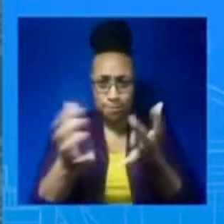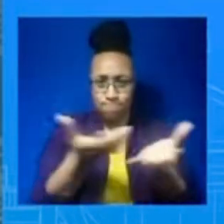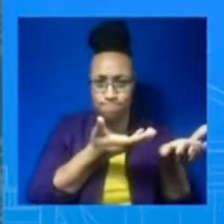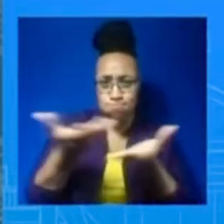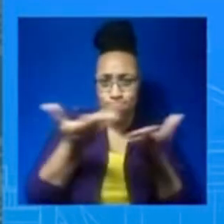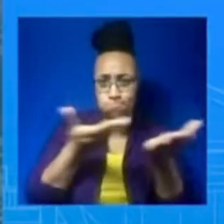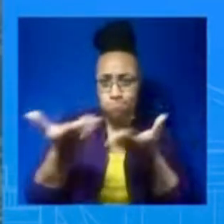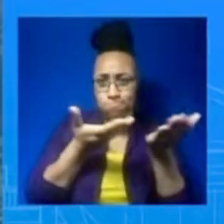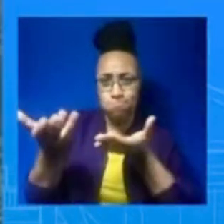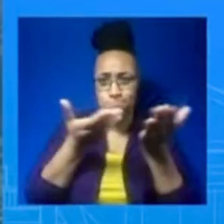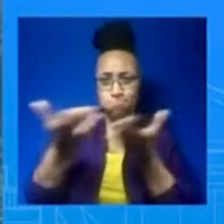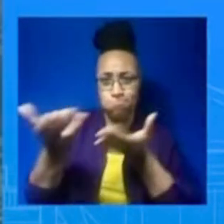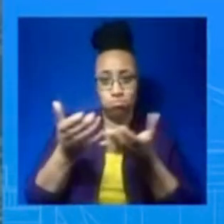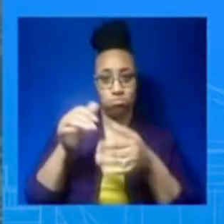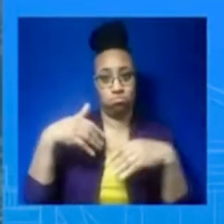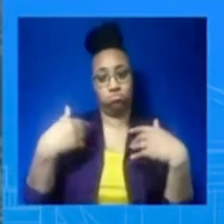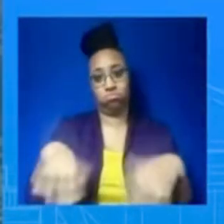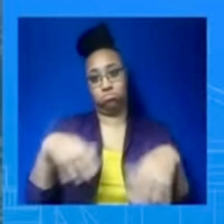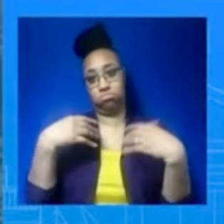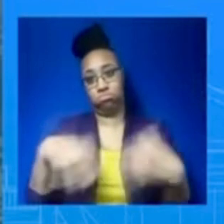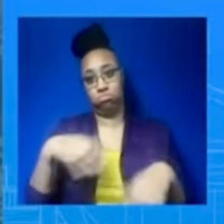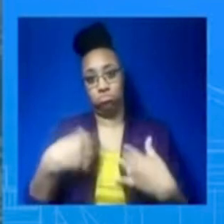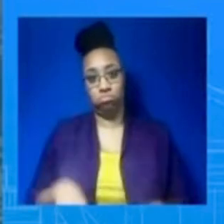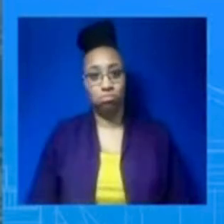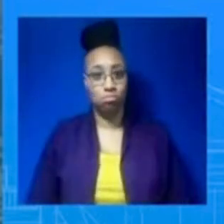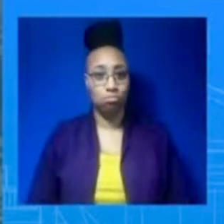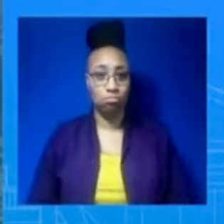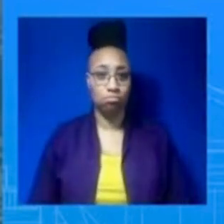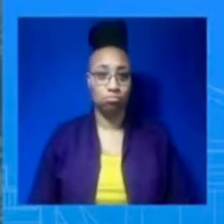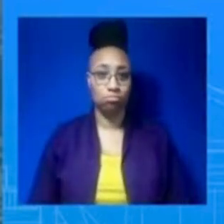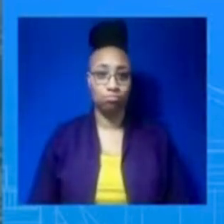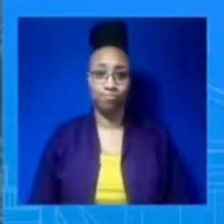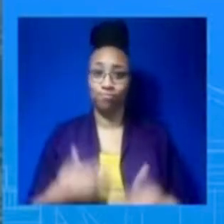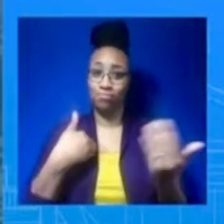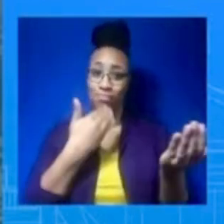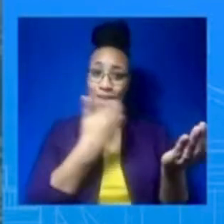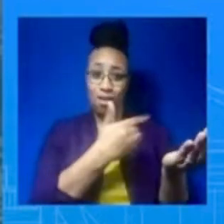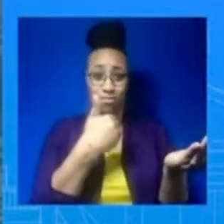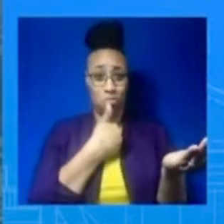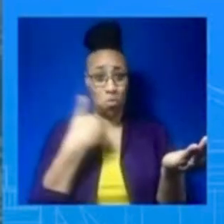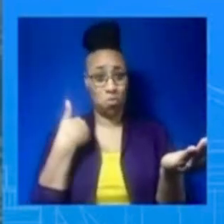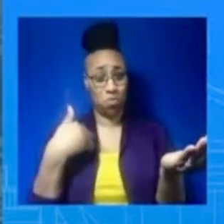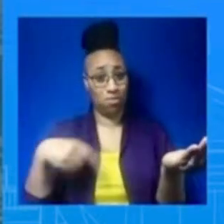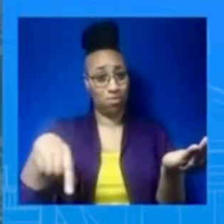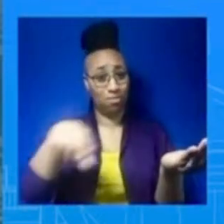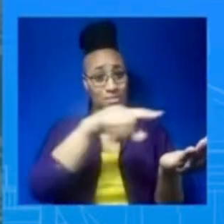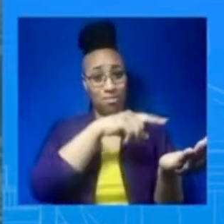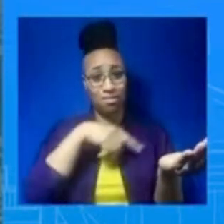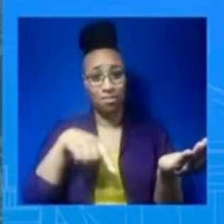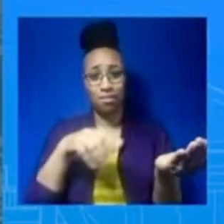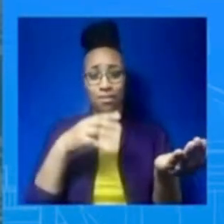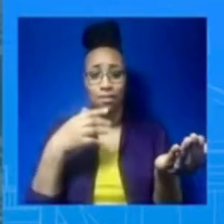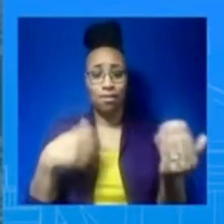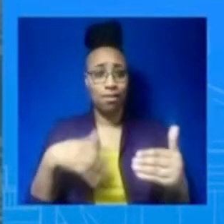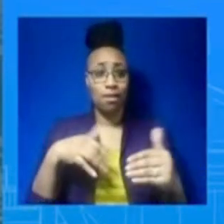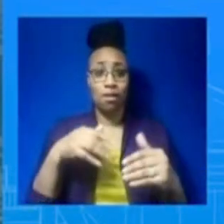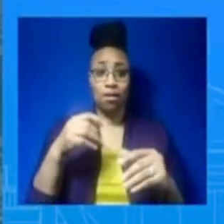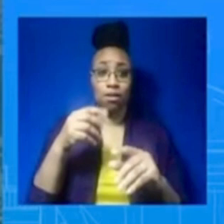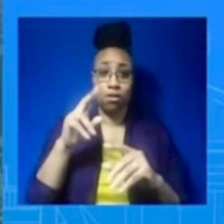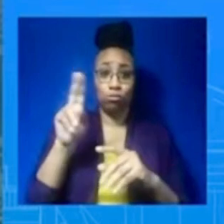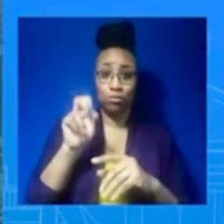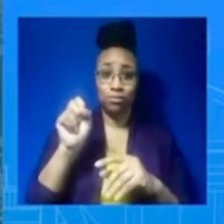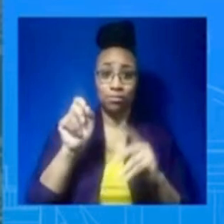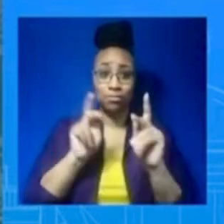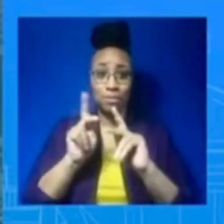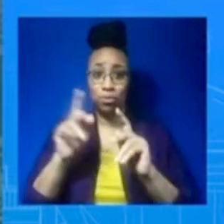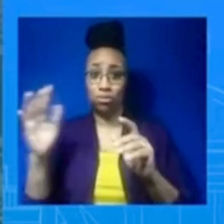have hosted now an increased number of U.S. forces, including those that are permanently stationed and those who were deployed to Europe as part of